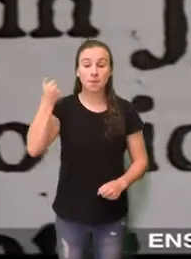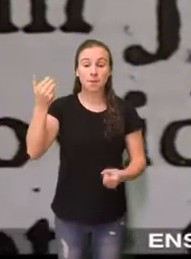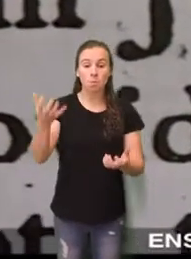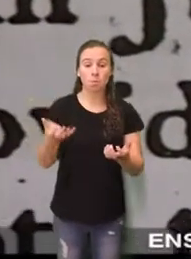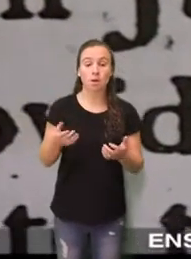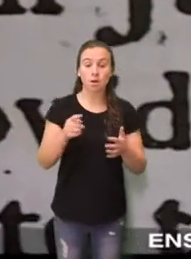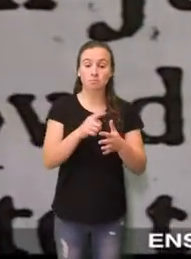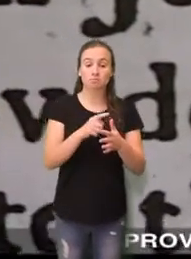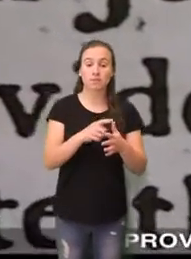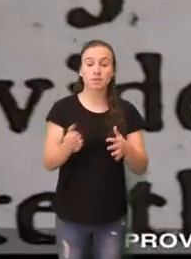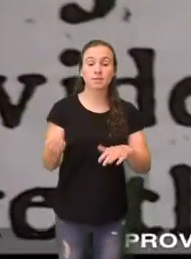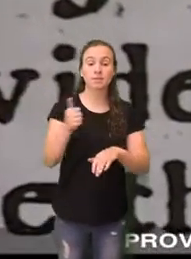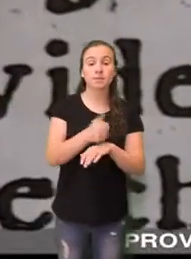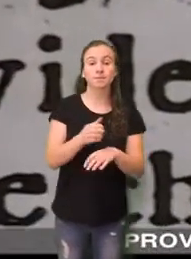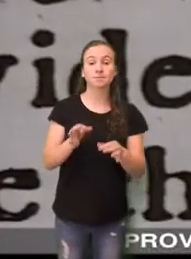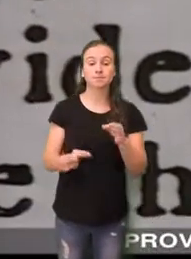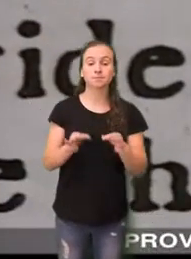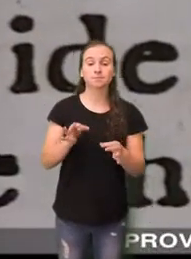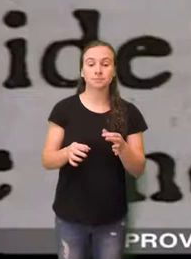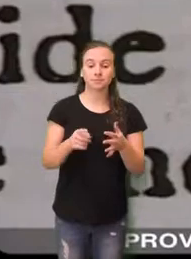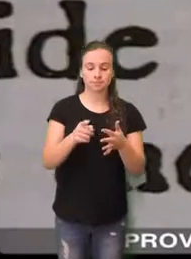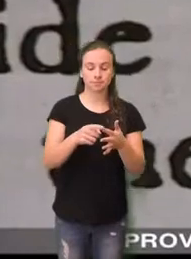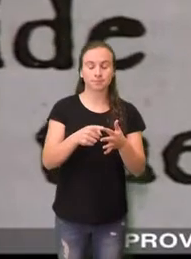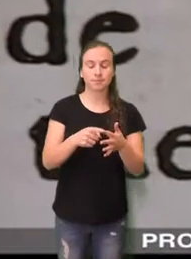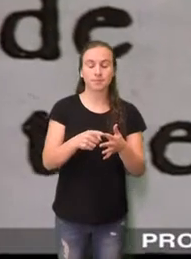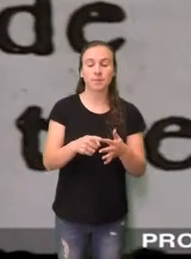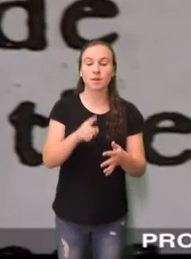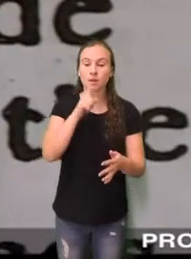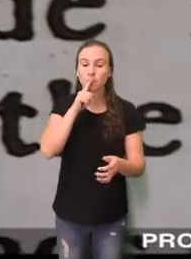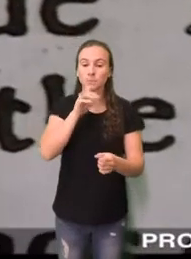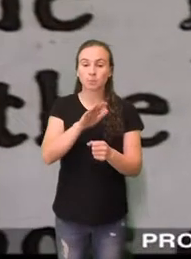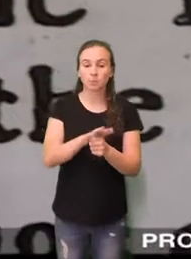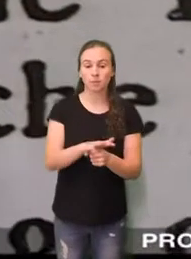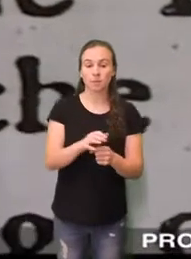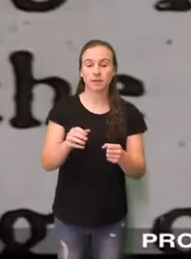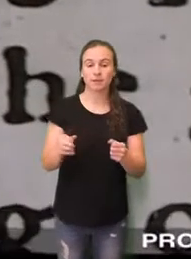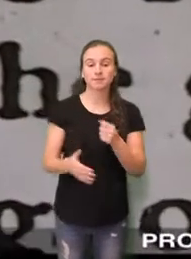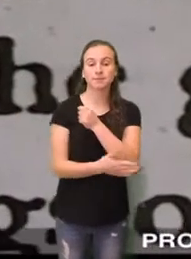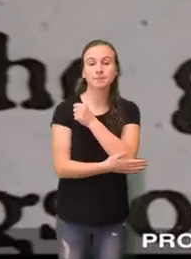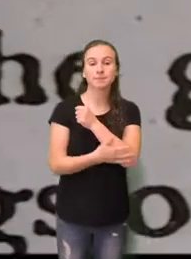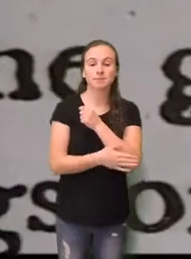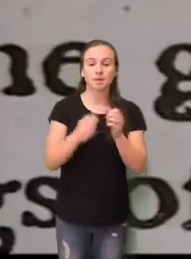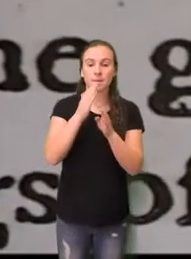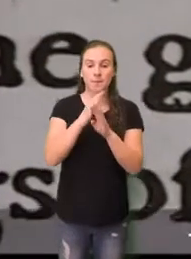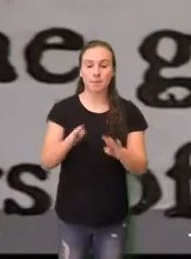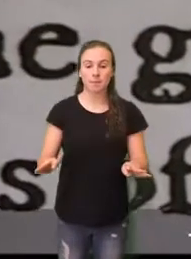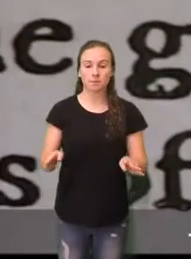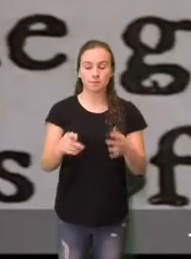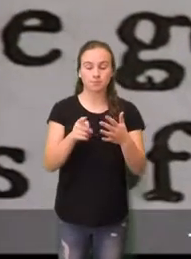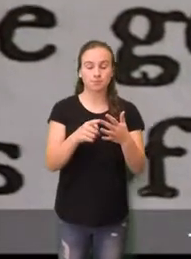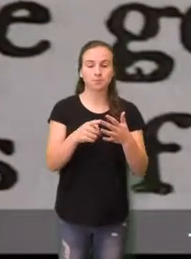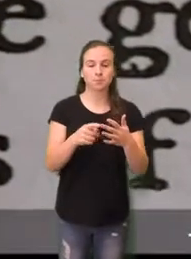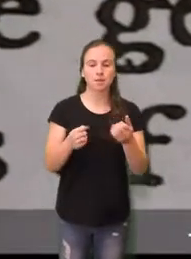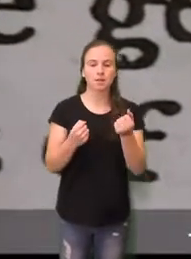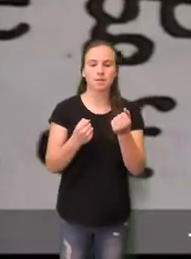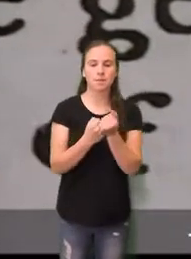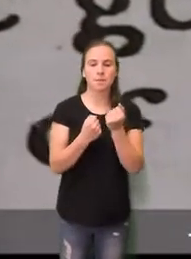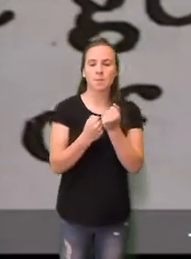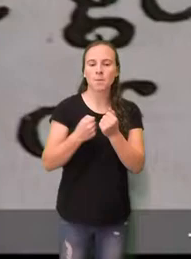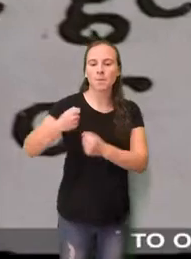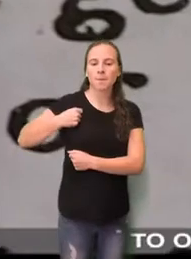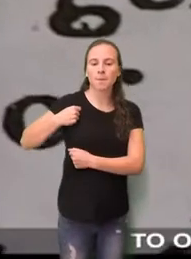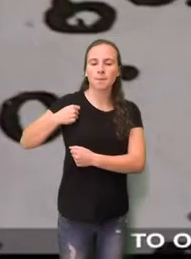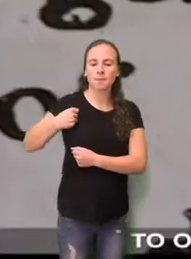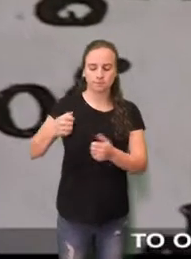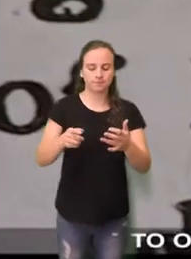domestic tranquility, provide for the common defense, promote the general welfare, and secure the blessings